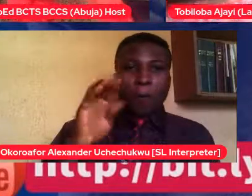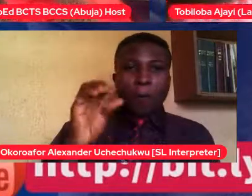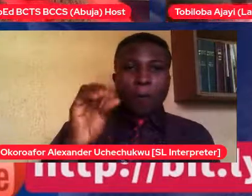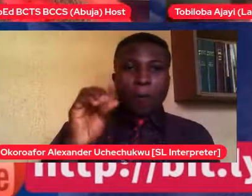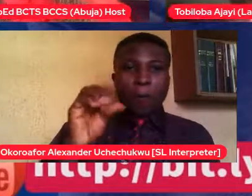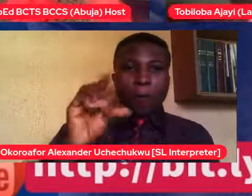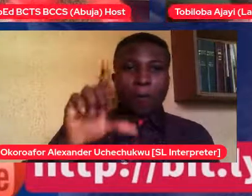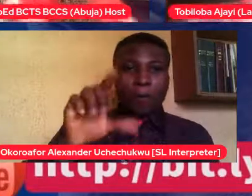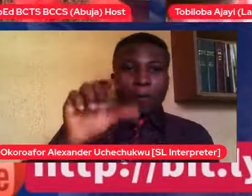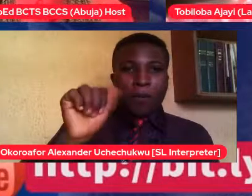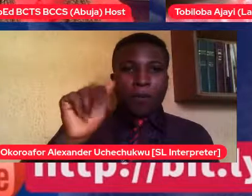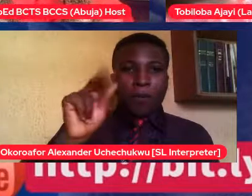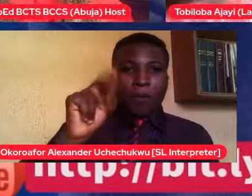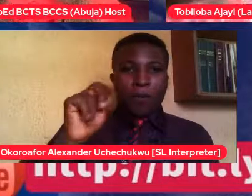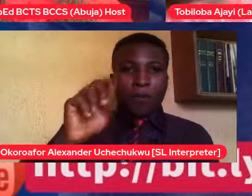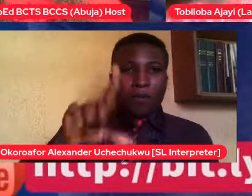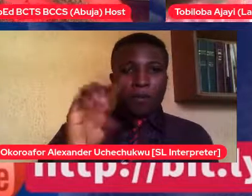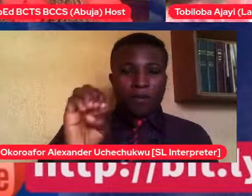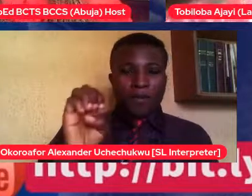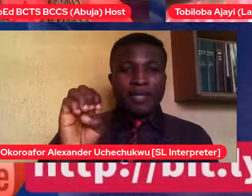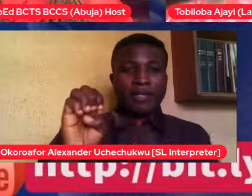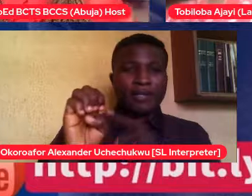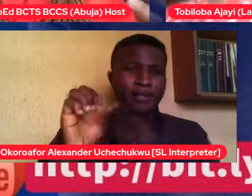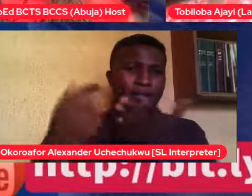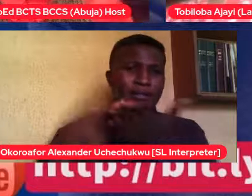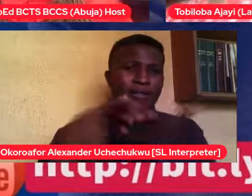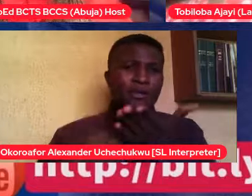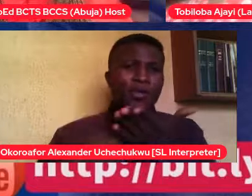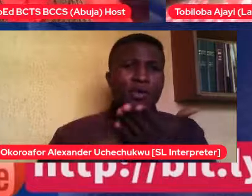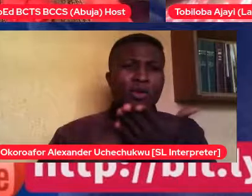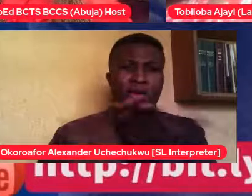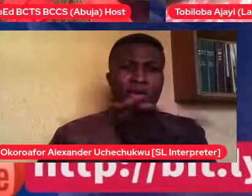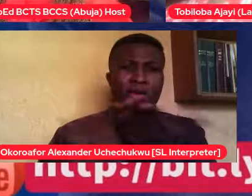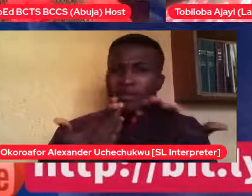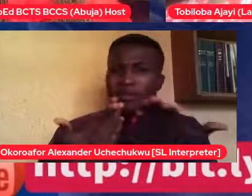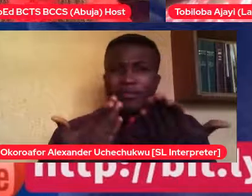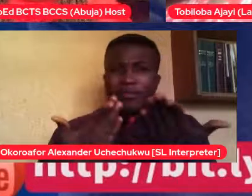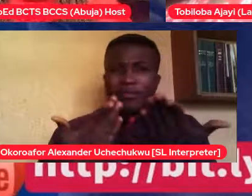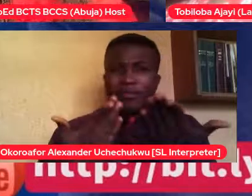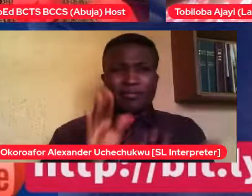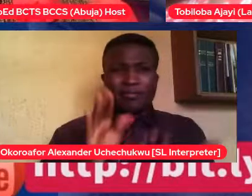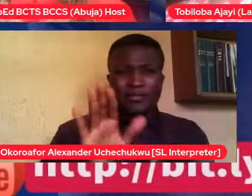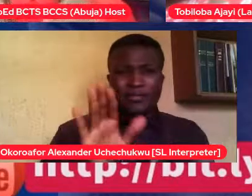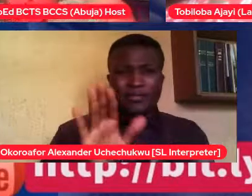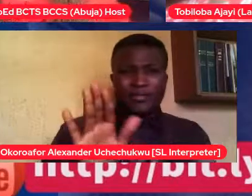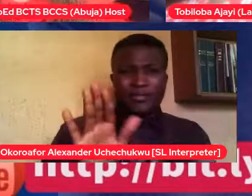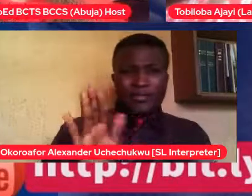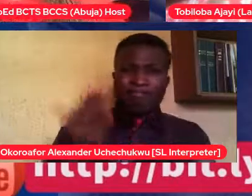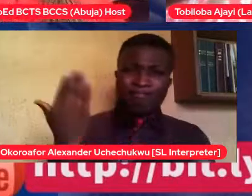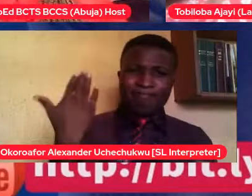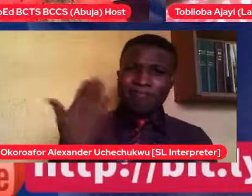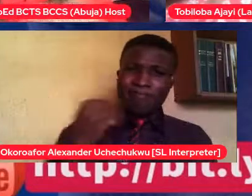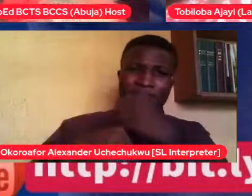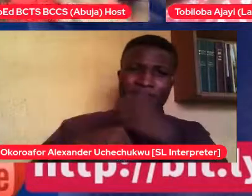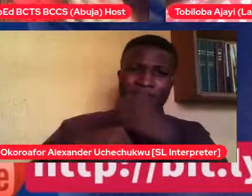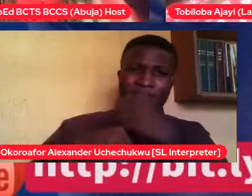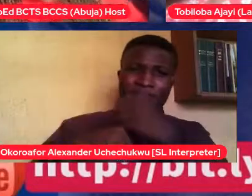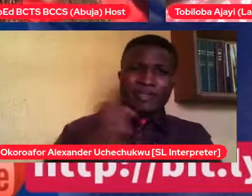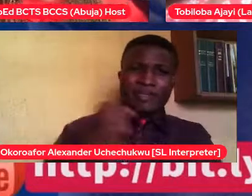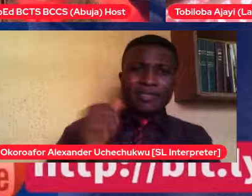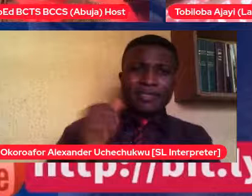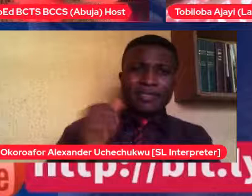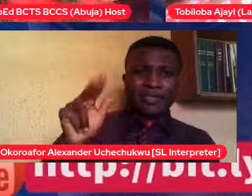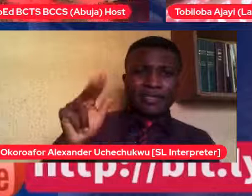mean, what it is like from, because I knew when I was like 13, I'm going to use myself as an example. 13-year-old, you're wondering what's happening. You know, puberty